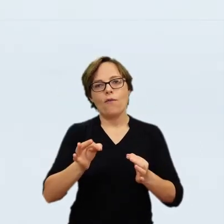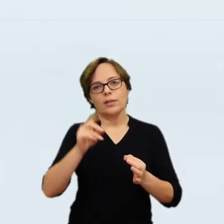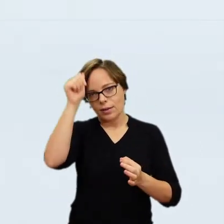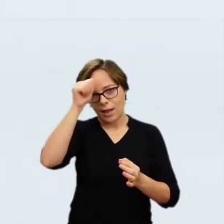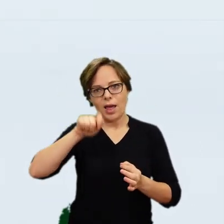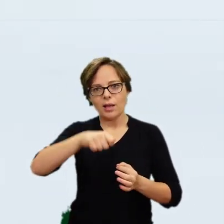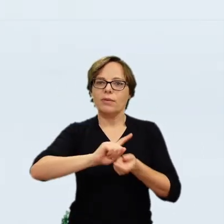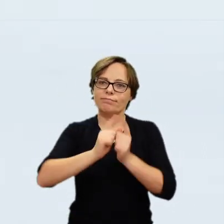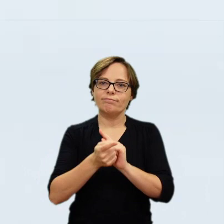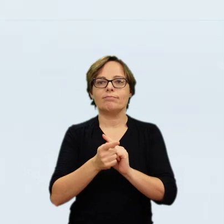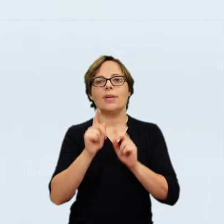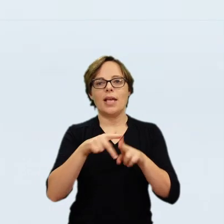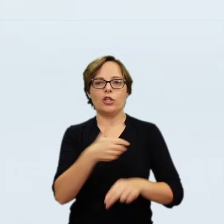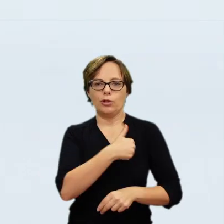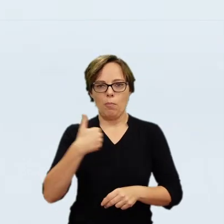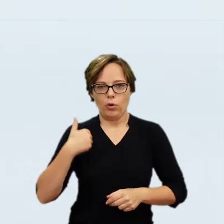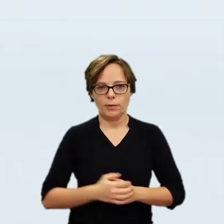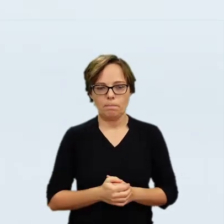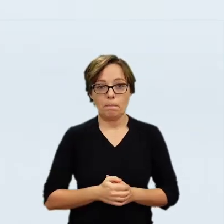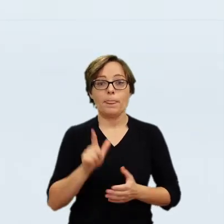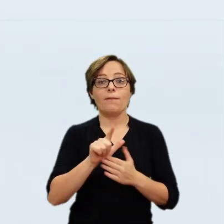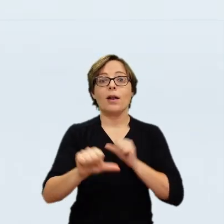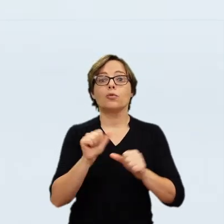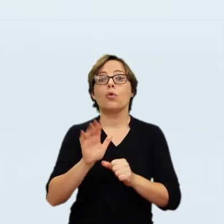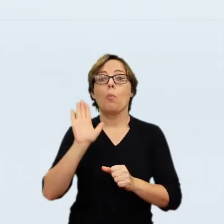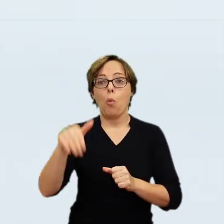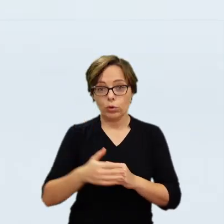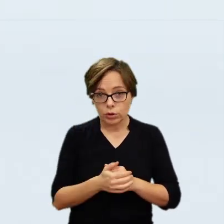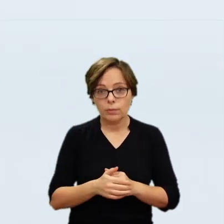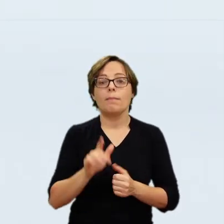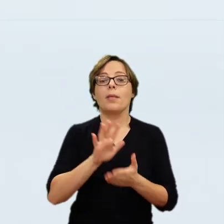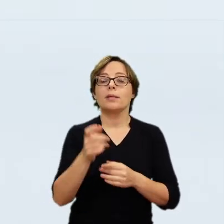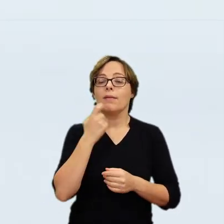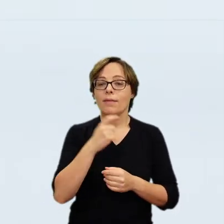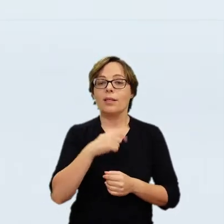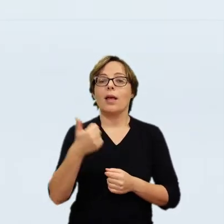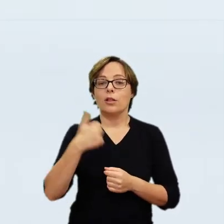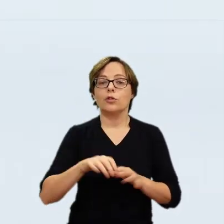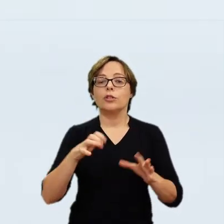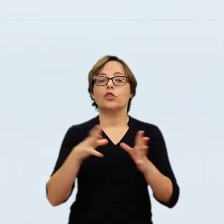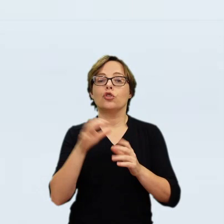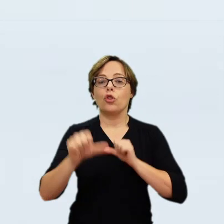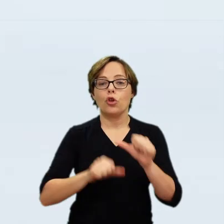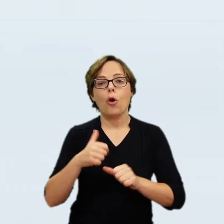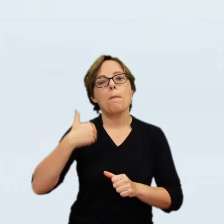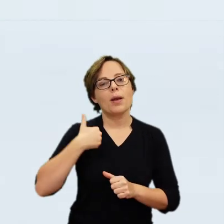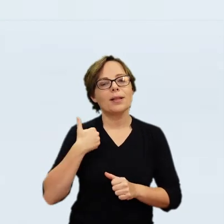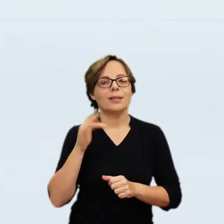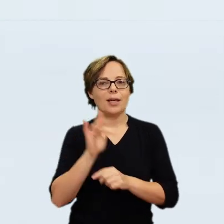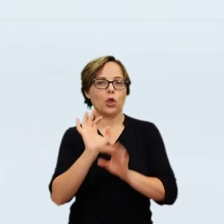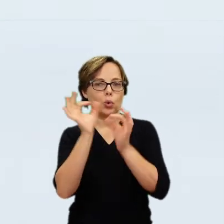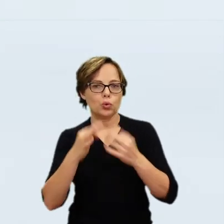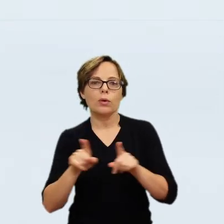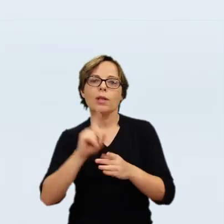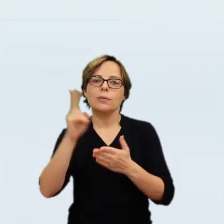see the Bishop of Vilno on the left. When Stronowski died in 1815, only a year later, his younger brother,